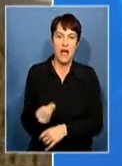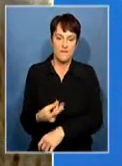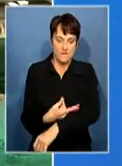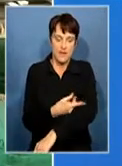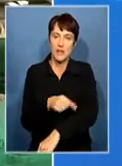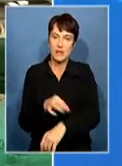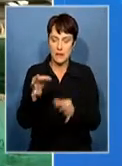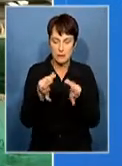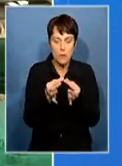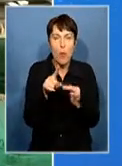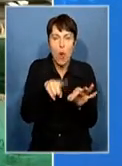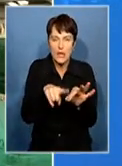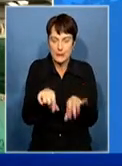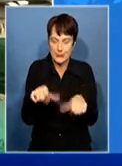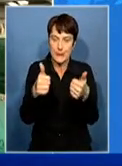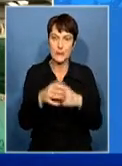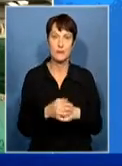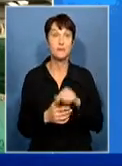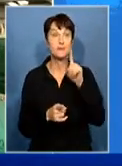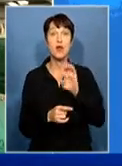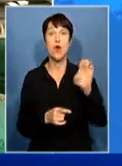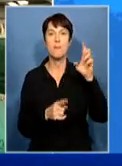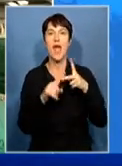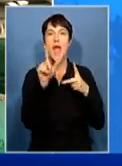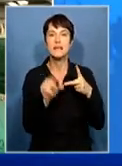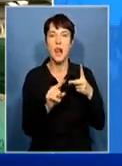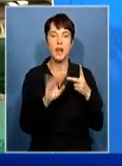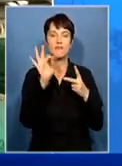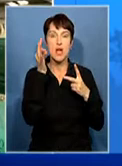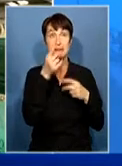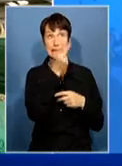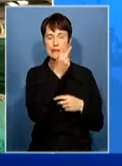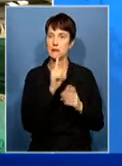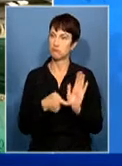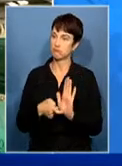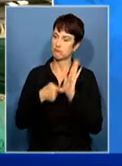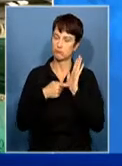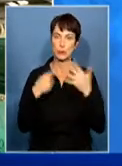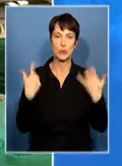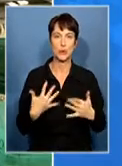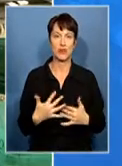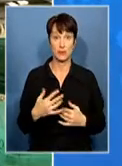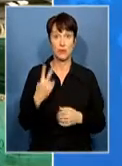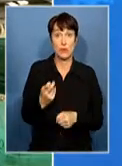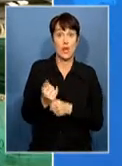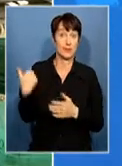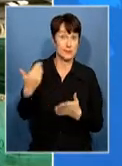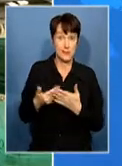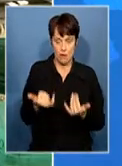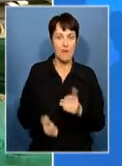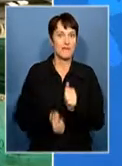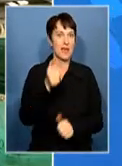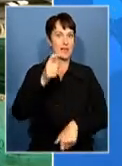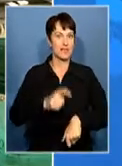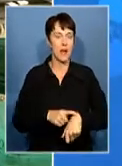mohair. There was a very good demand from Europe, especially Italy and France, and for the first time in two years also a bit of demand